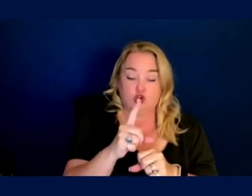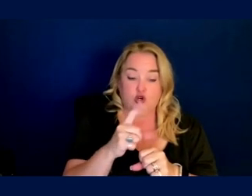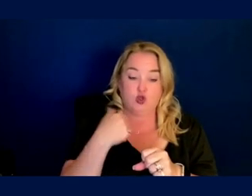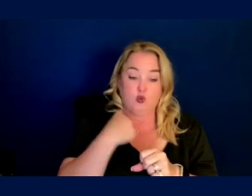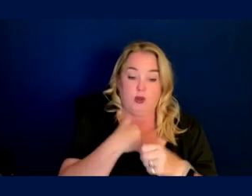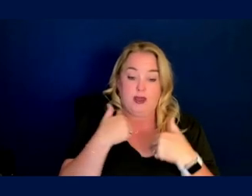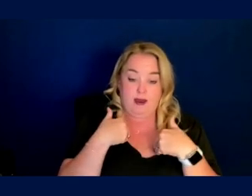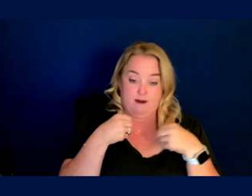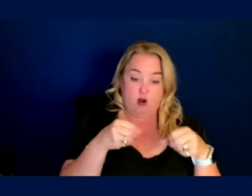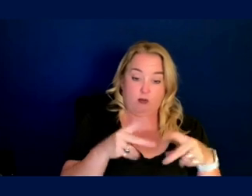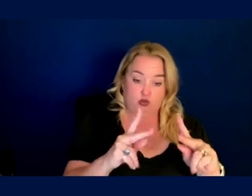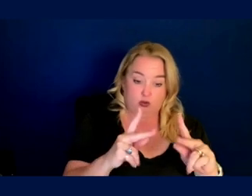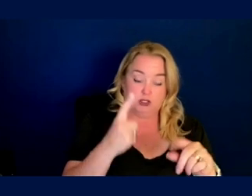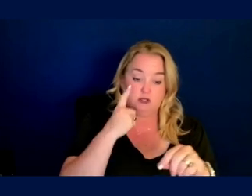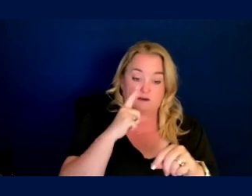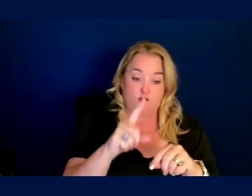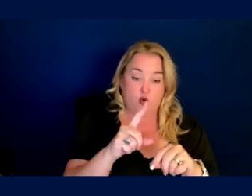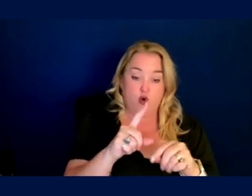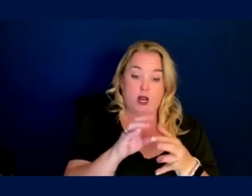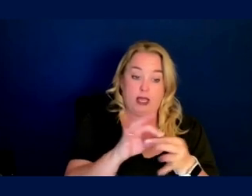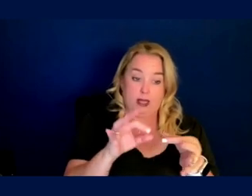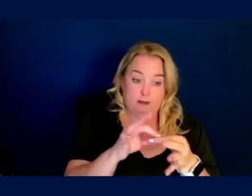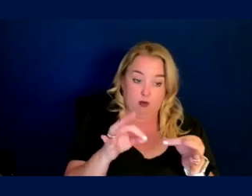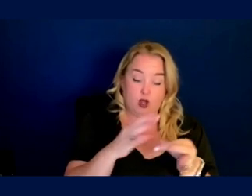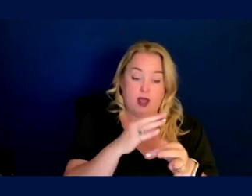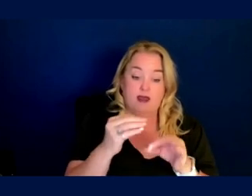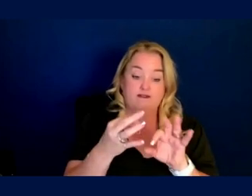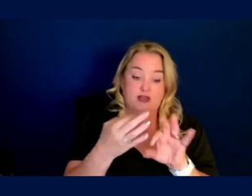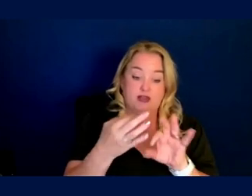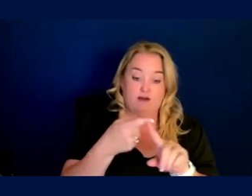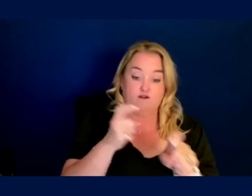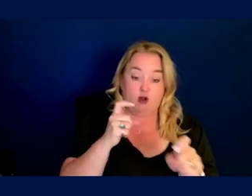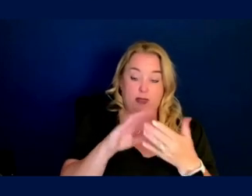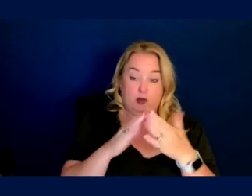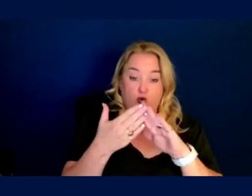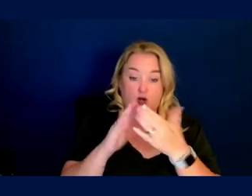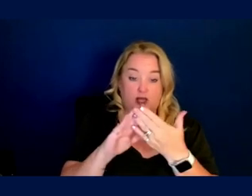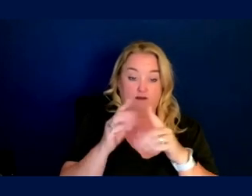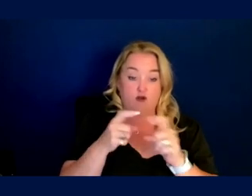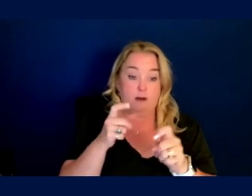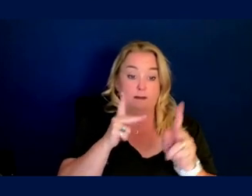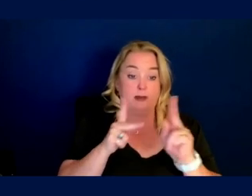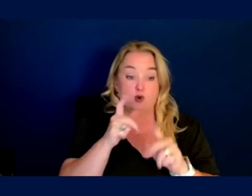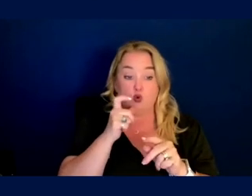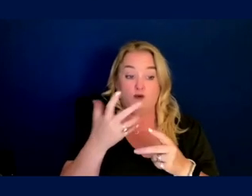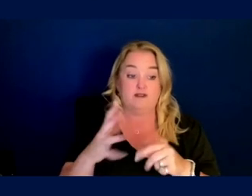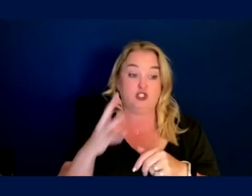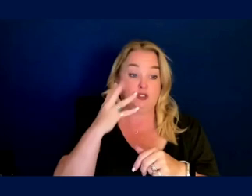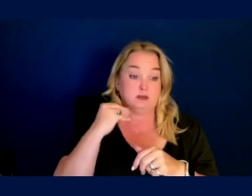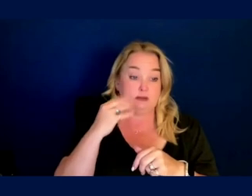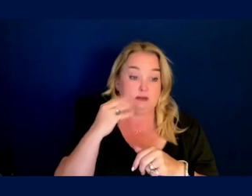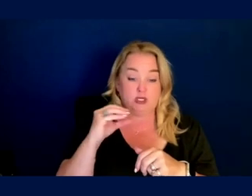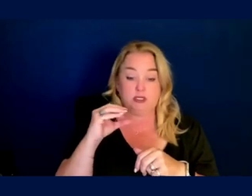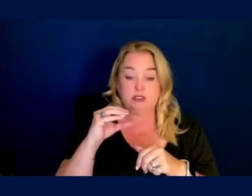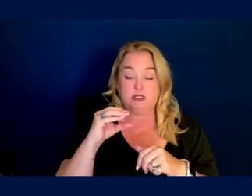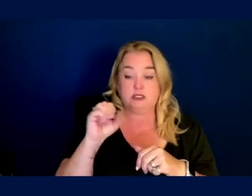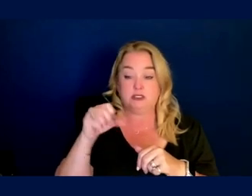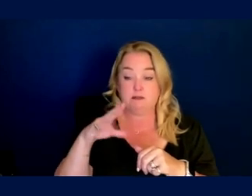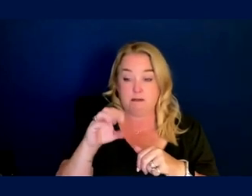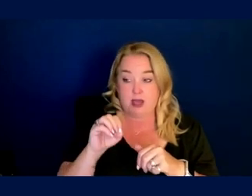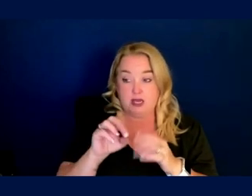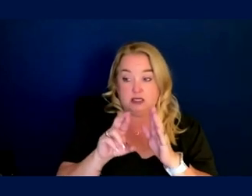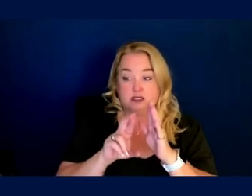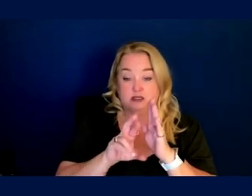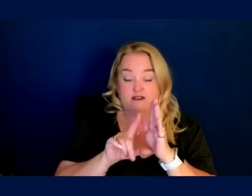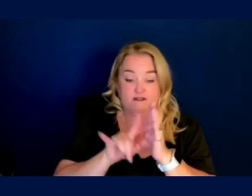opportunities for input and feedback from the community, from people who are experiencing space flight, um,